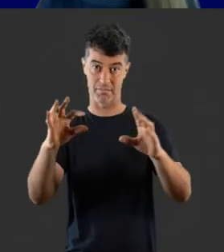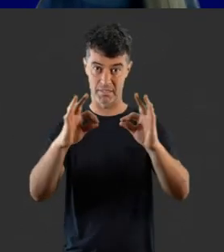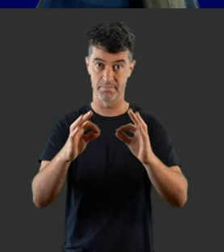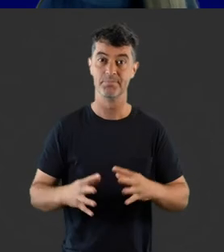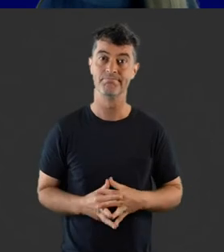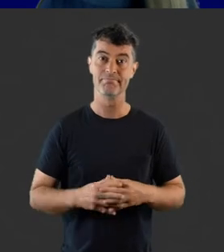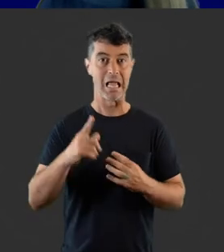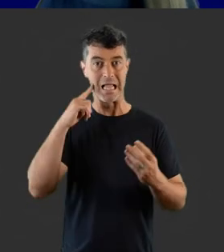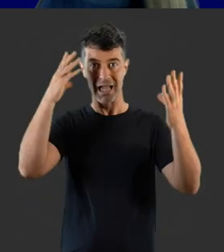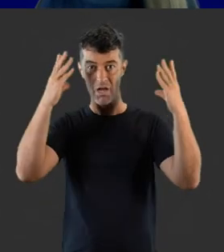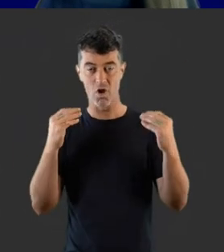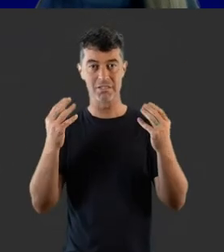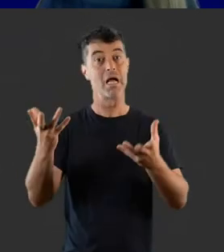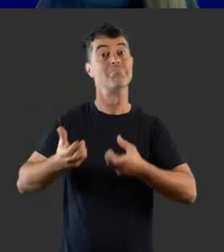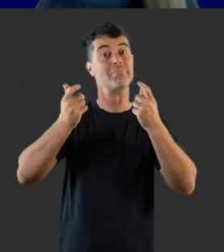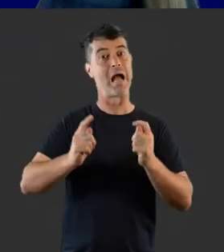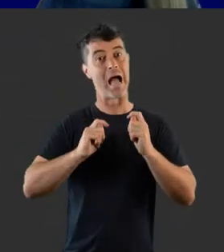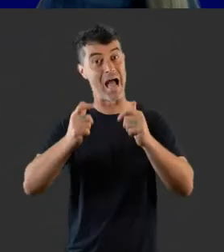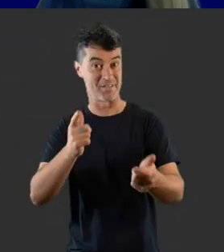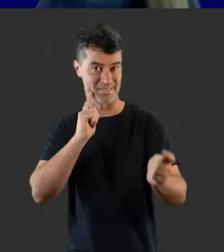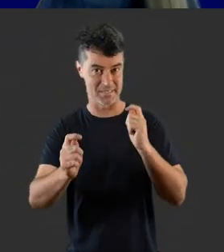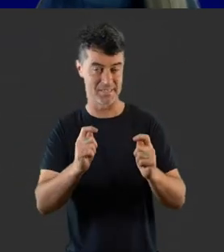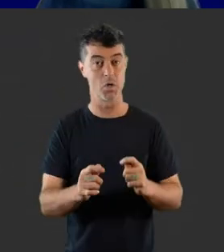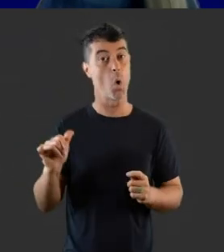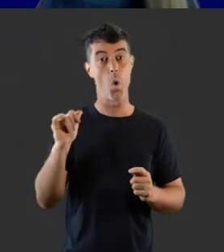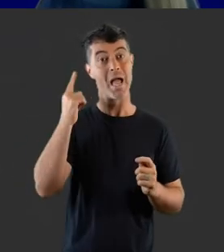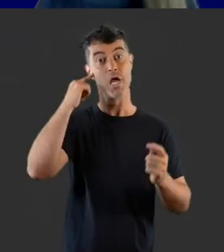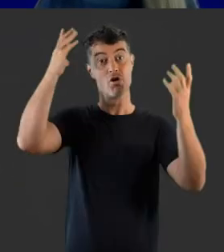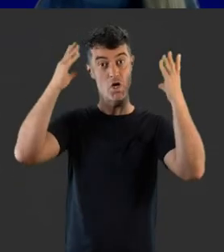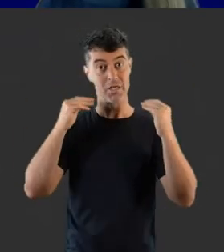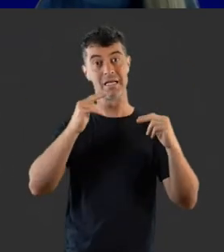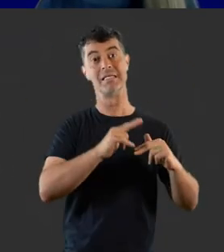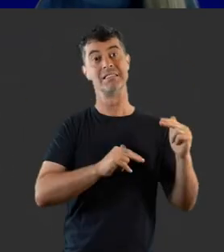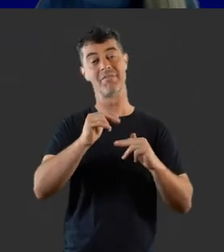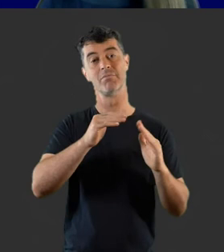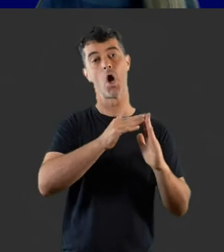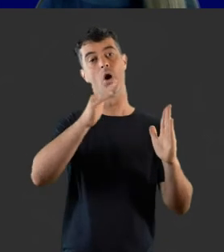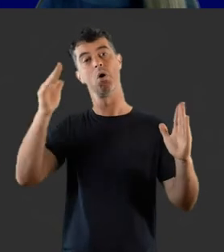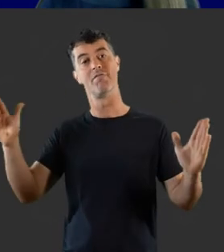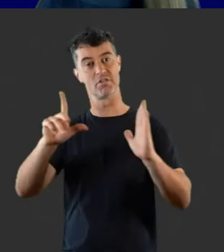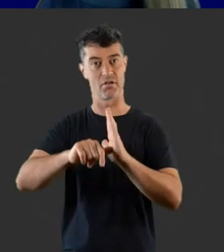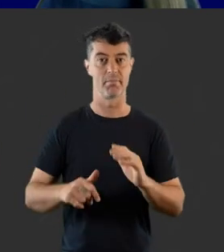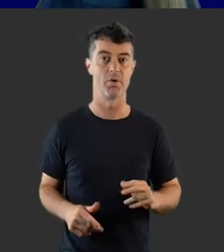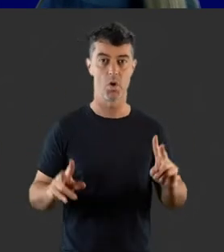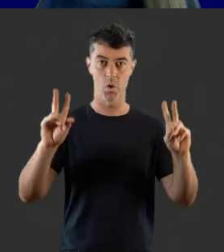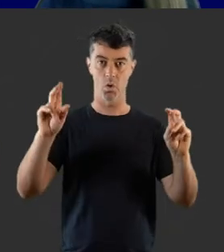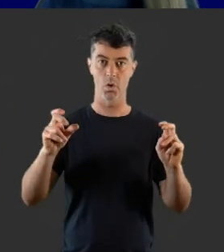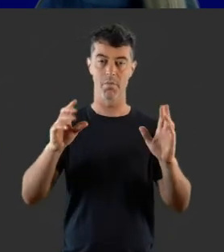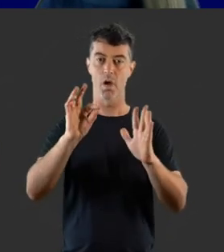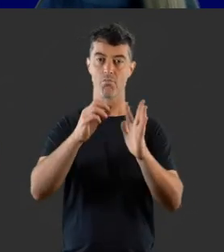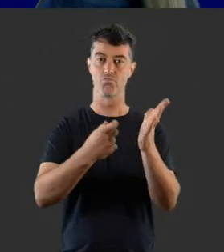decibel range, hearing loss acquired after the screening or hearing loss that develops over time,